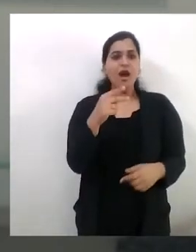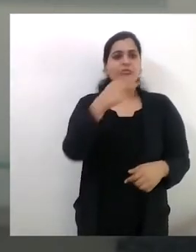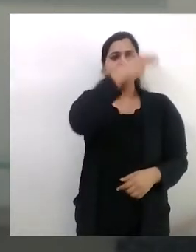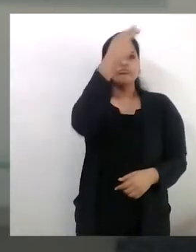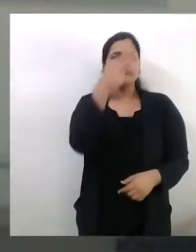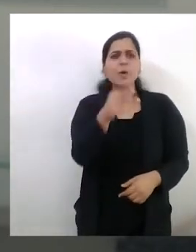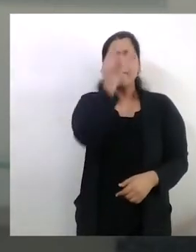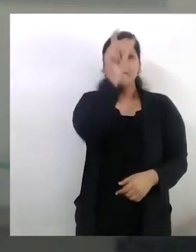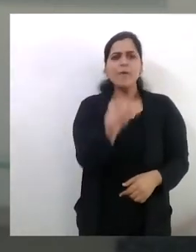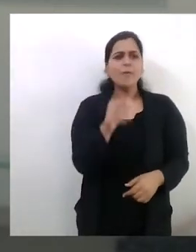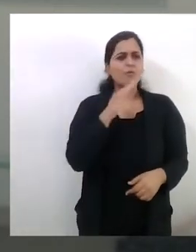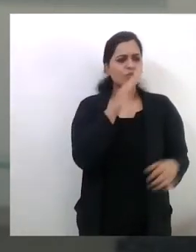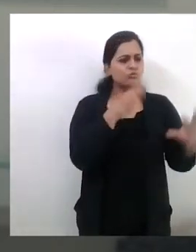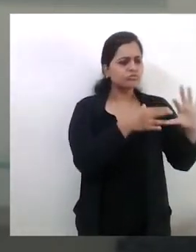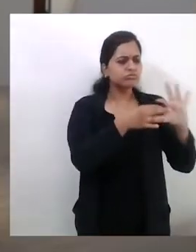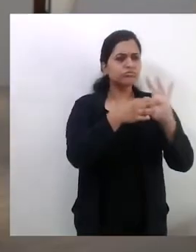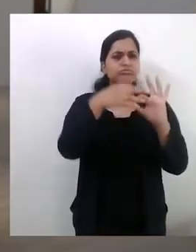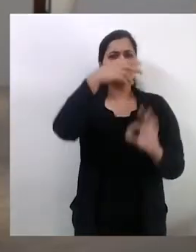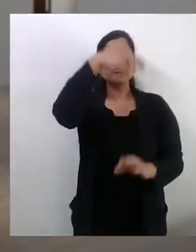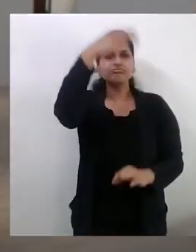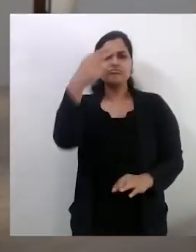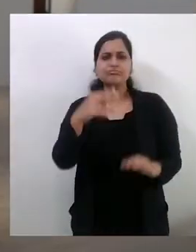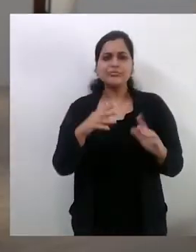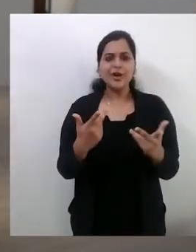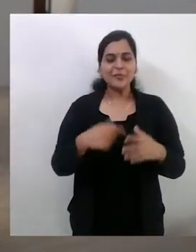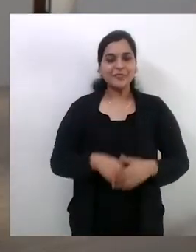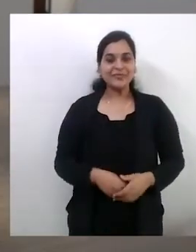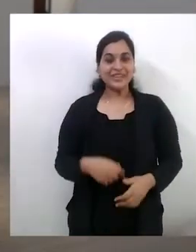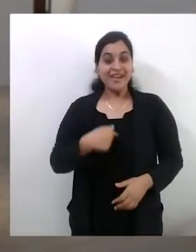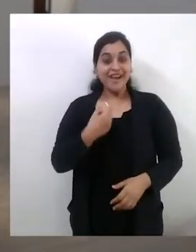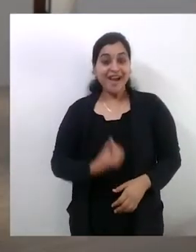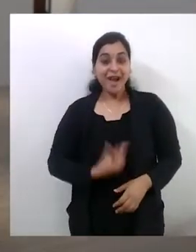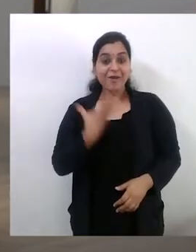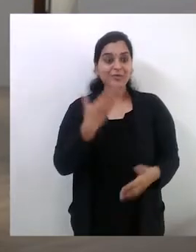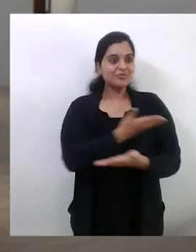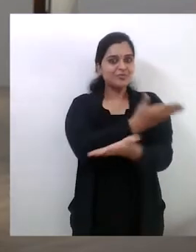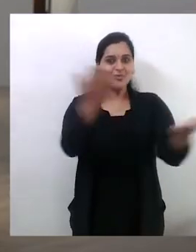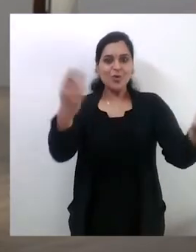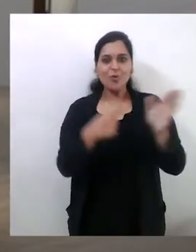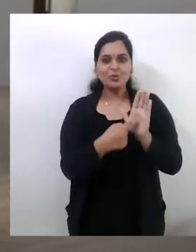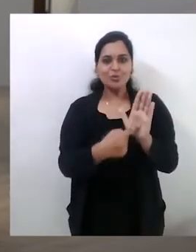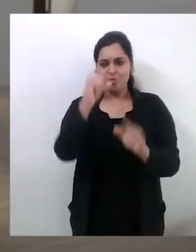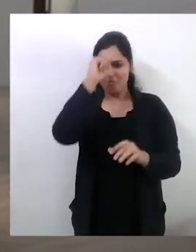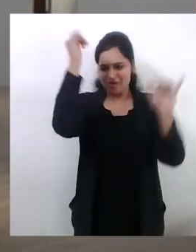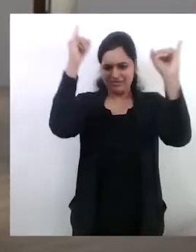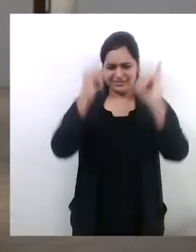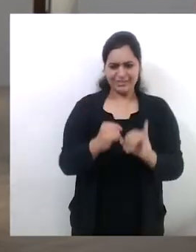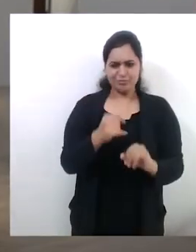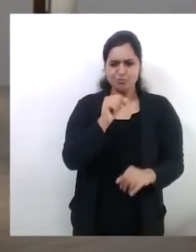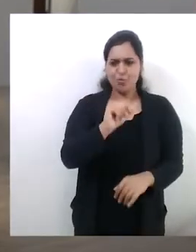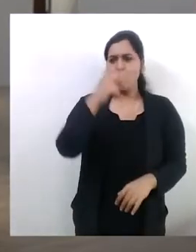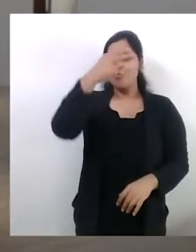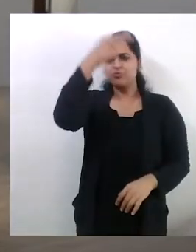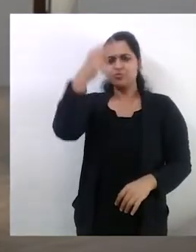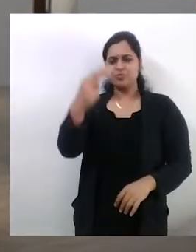uses music to tell a story. I'm delighted to be introducing you to an exquisite Indian painting which